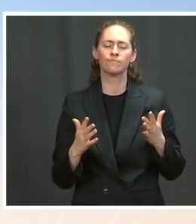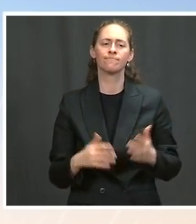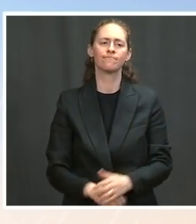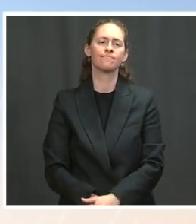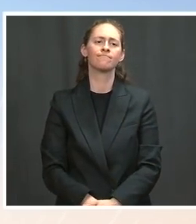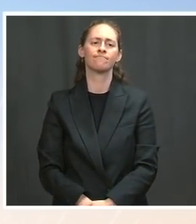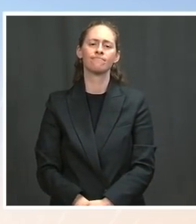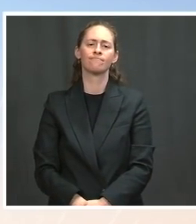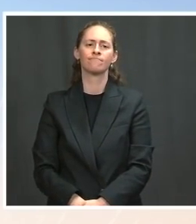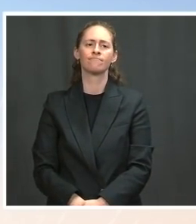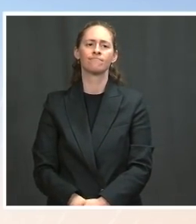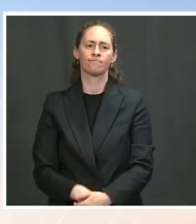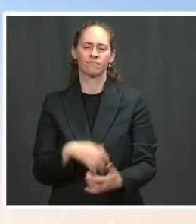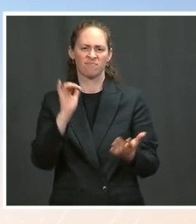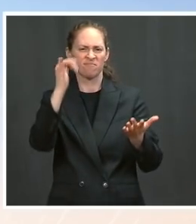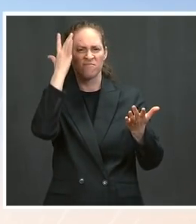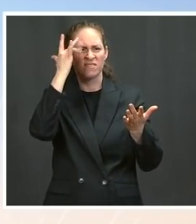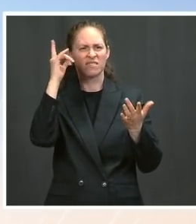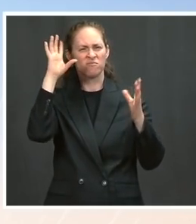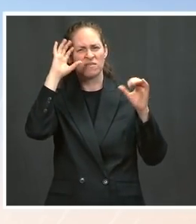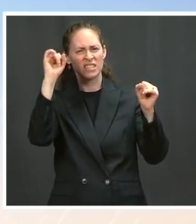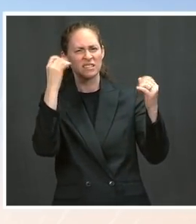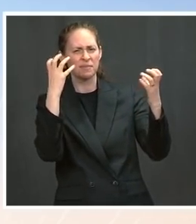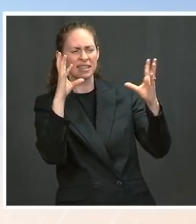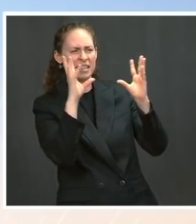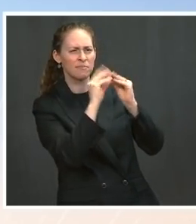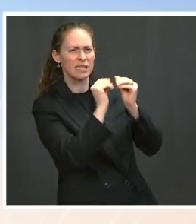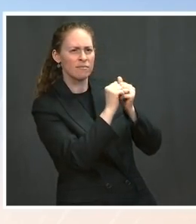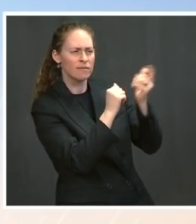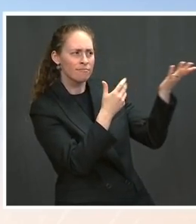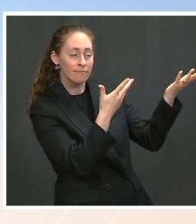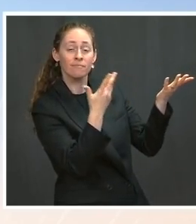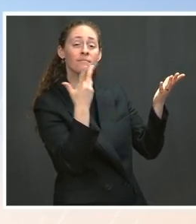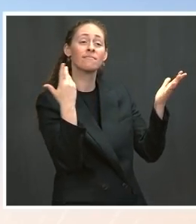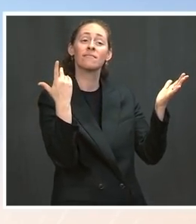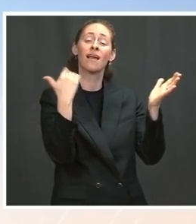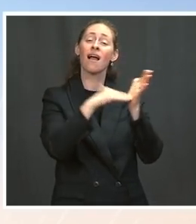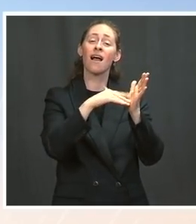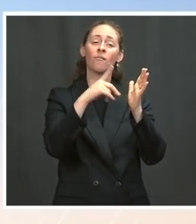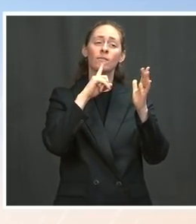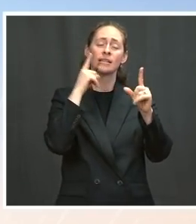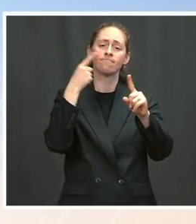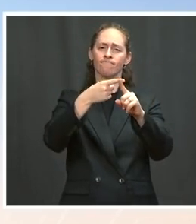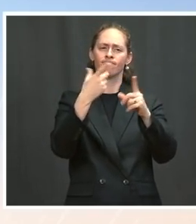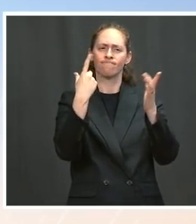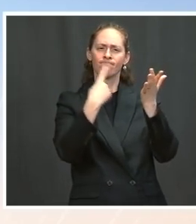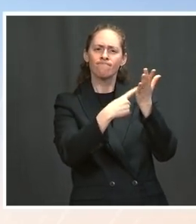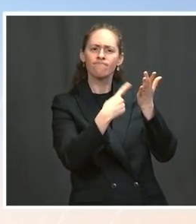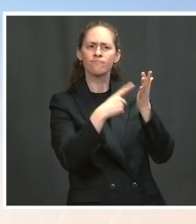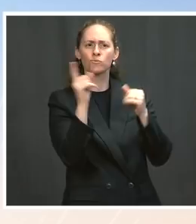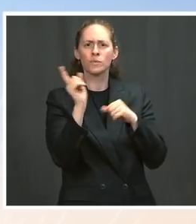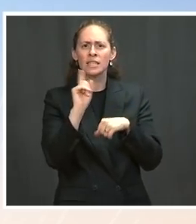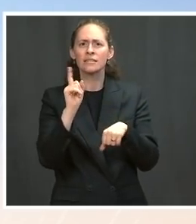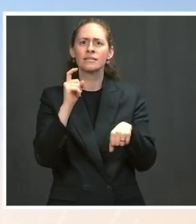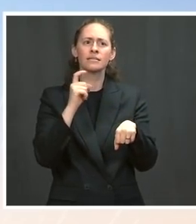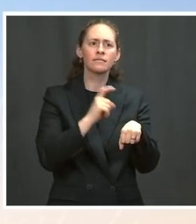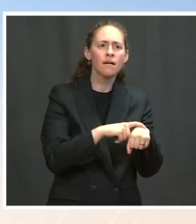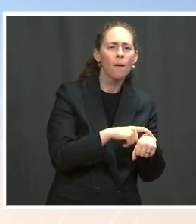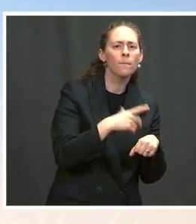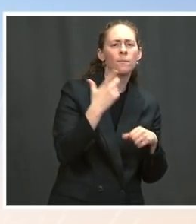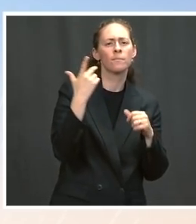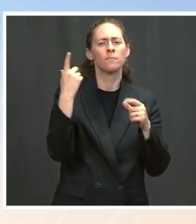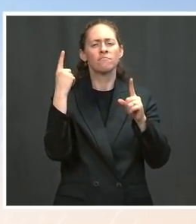Again, we're working through the question of, some logistics, but place, location, time, agenda, all the